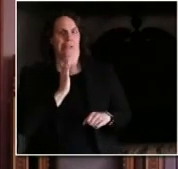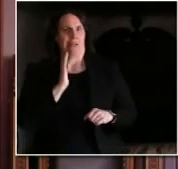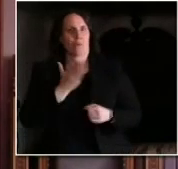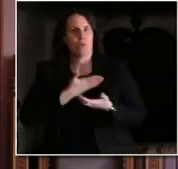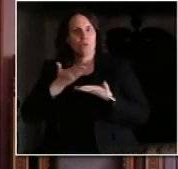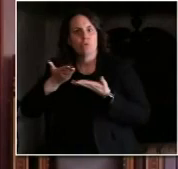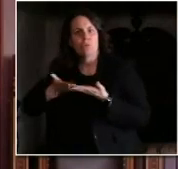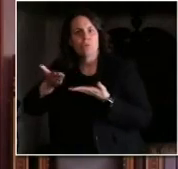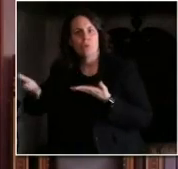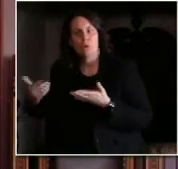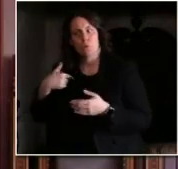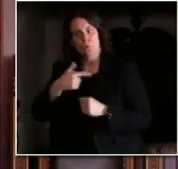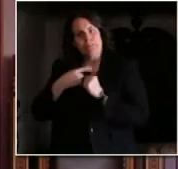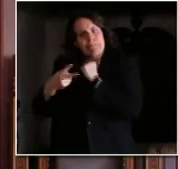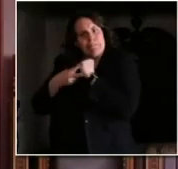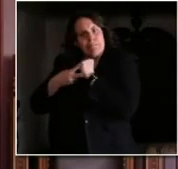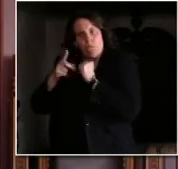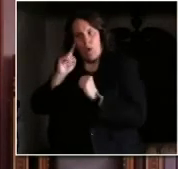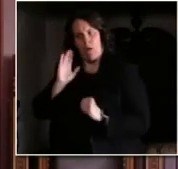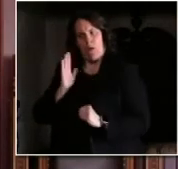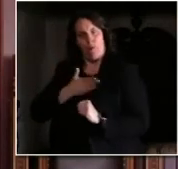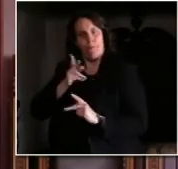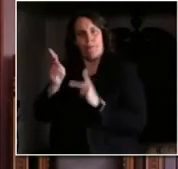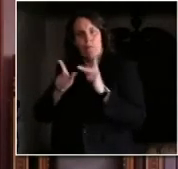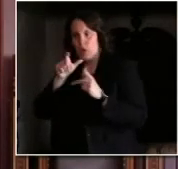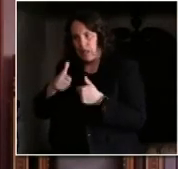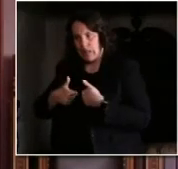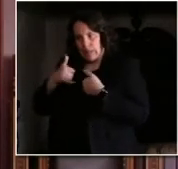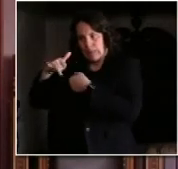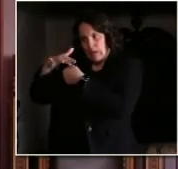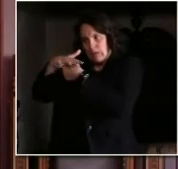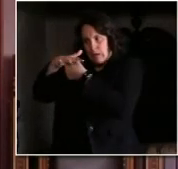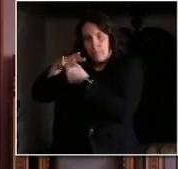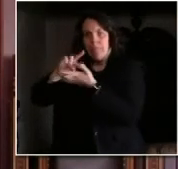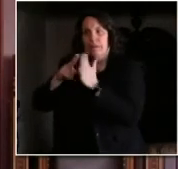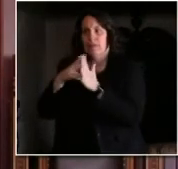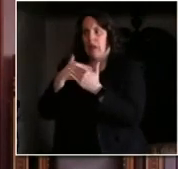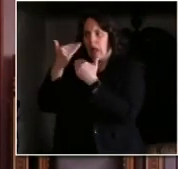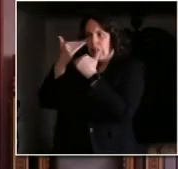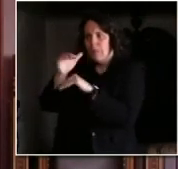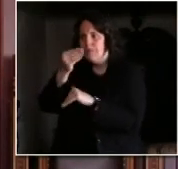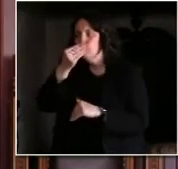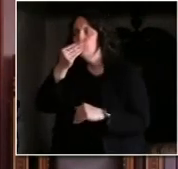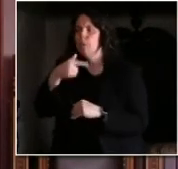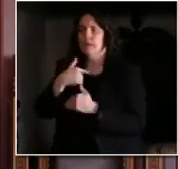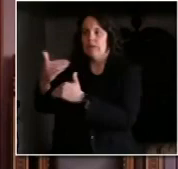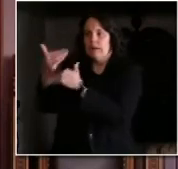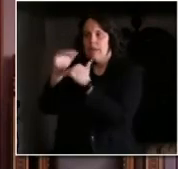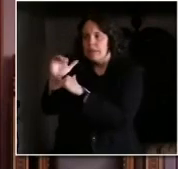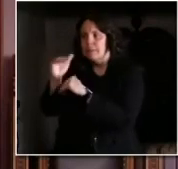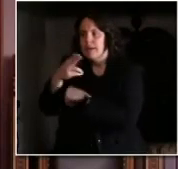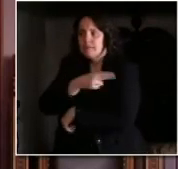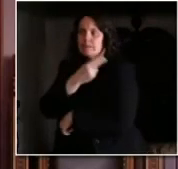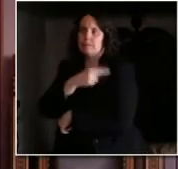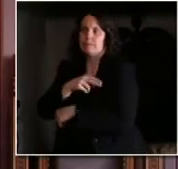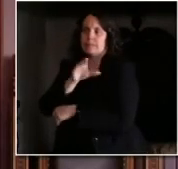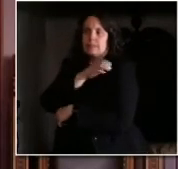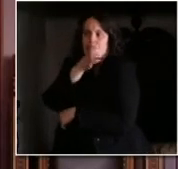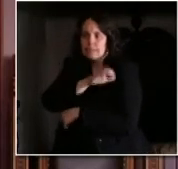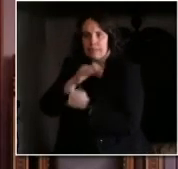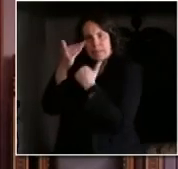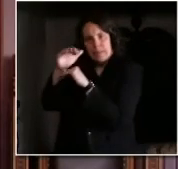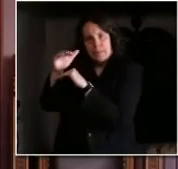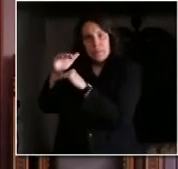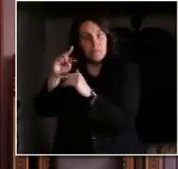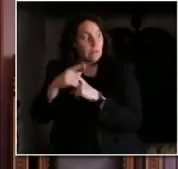there and if there's some event that happens that will take more resources from an area of the